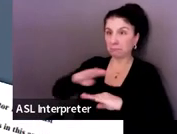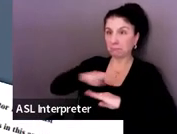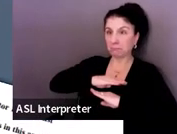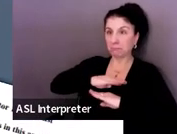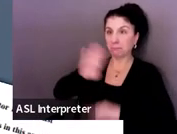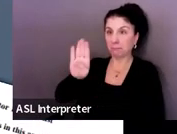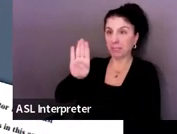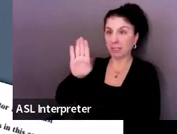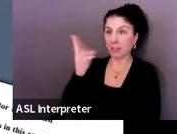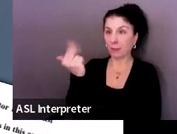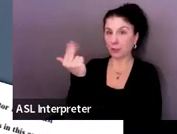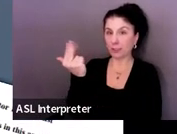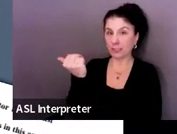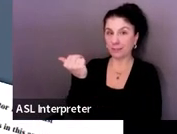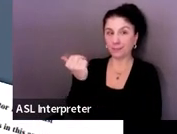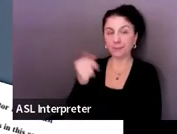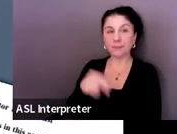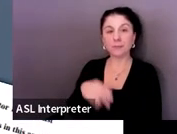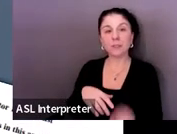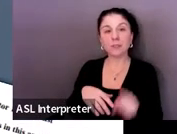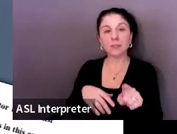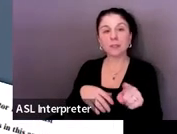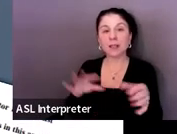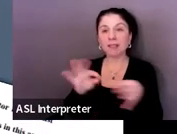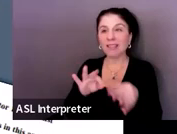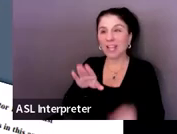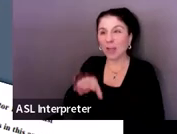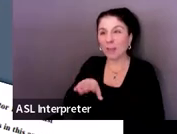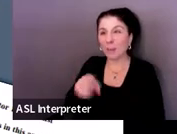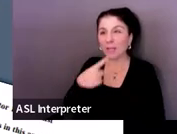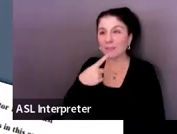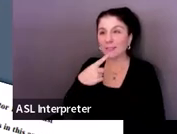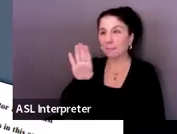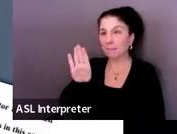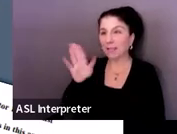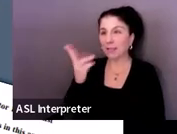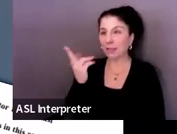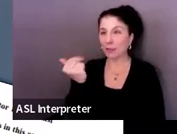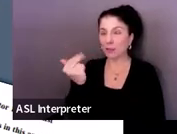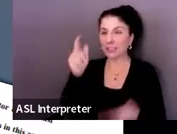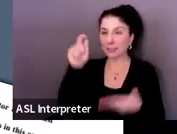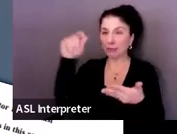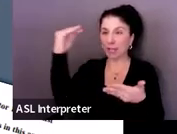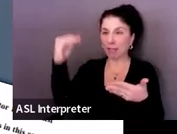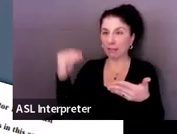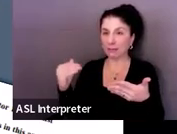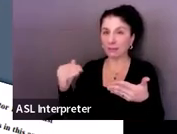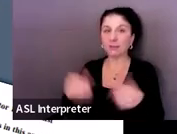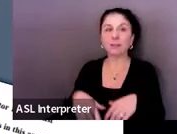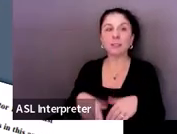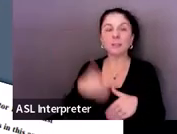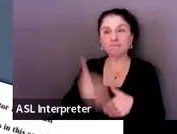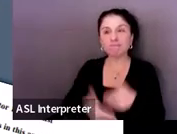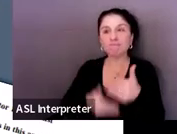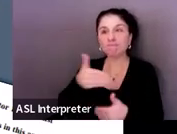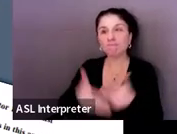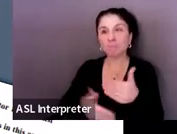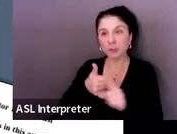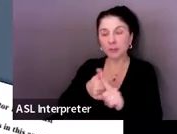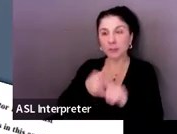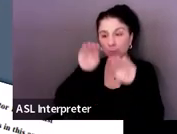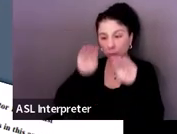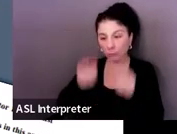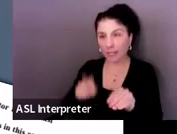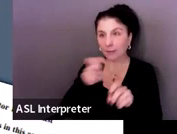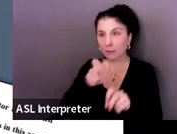And then there's also a link to this B13 checklist that just kind of helps you as you work through your transition plan. And